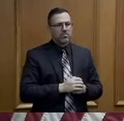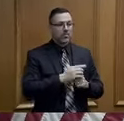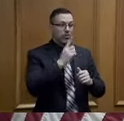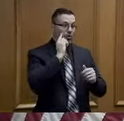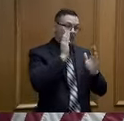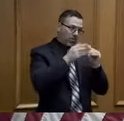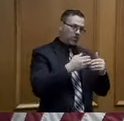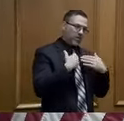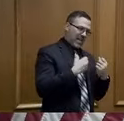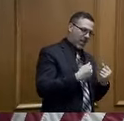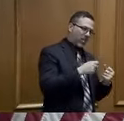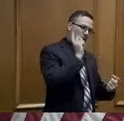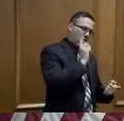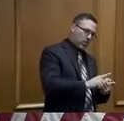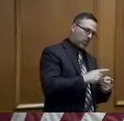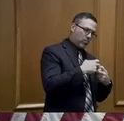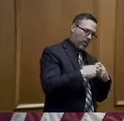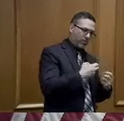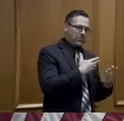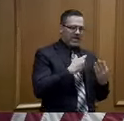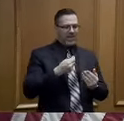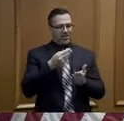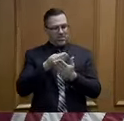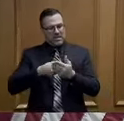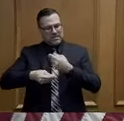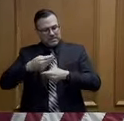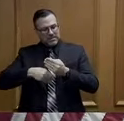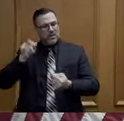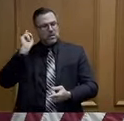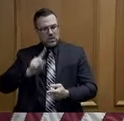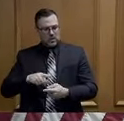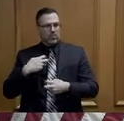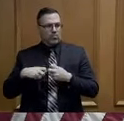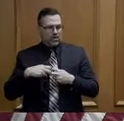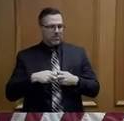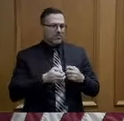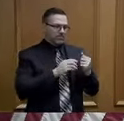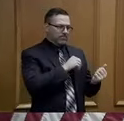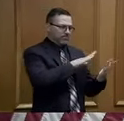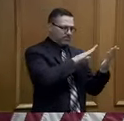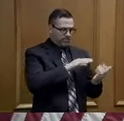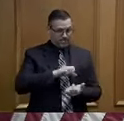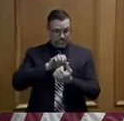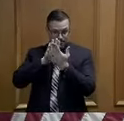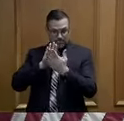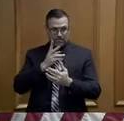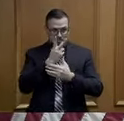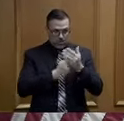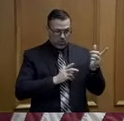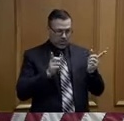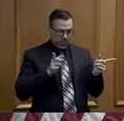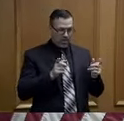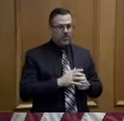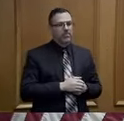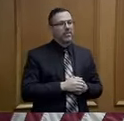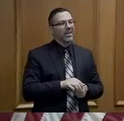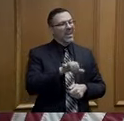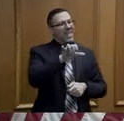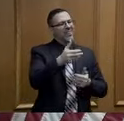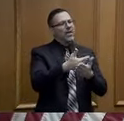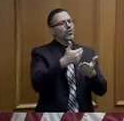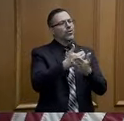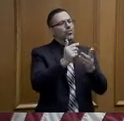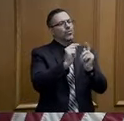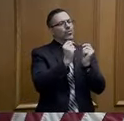This task, this team will be tasked with finding innovative, creative, quick